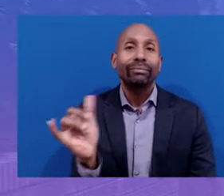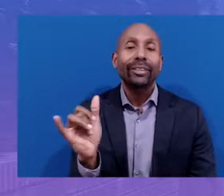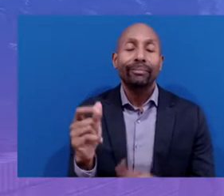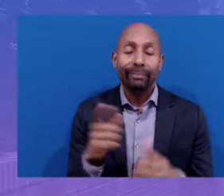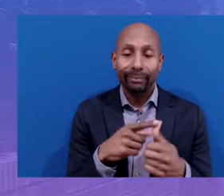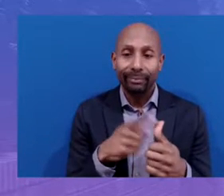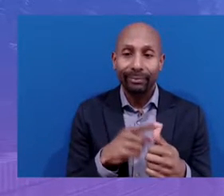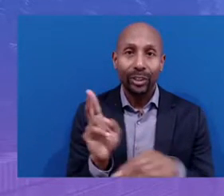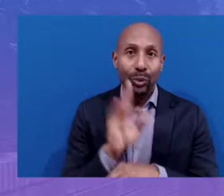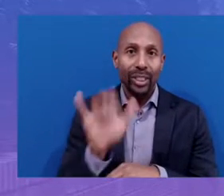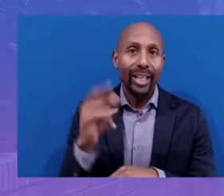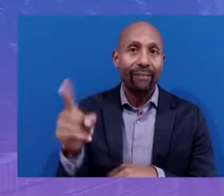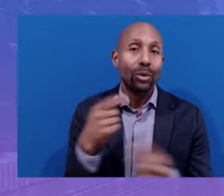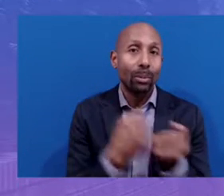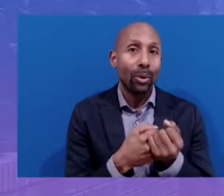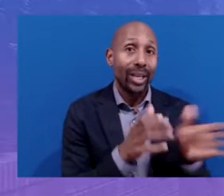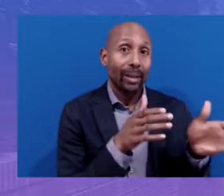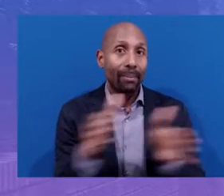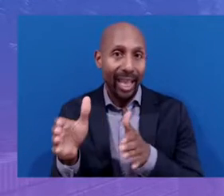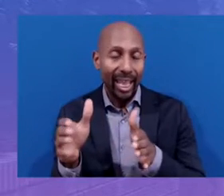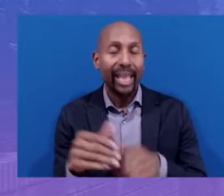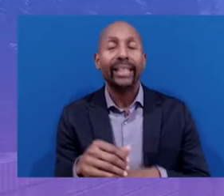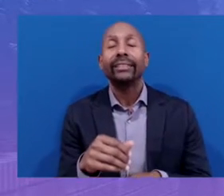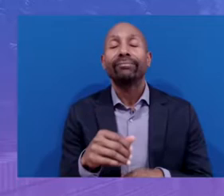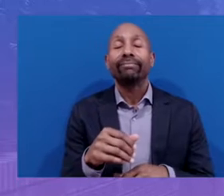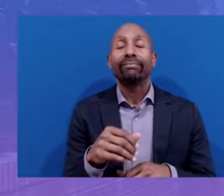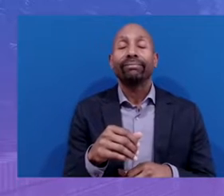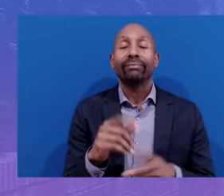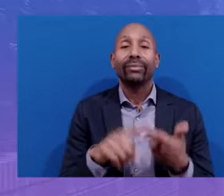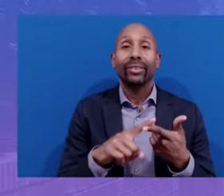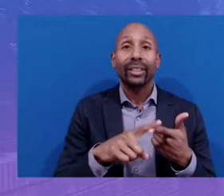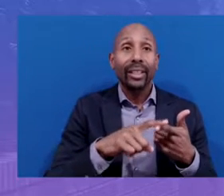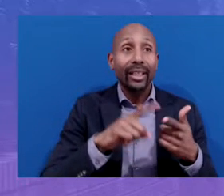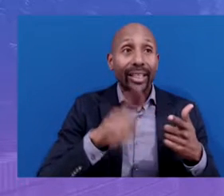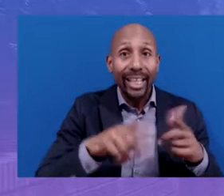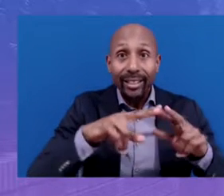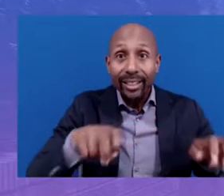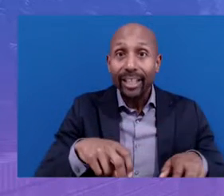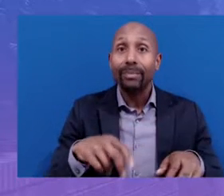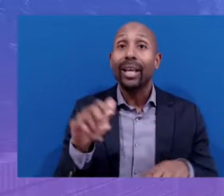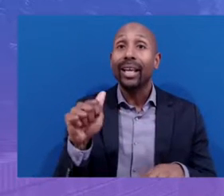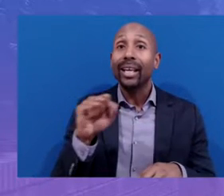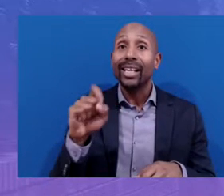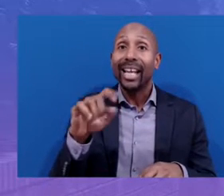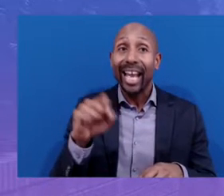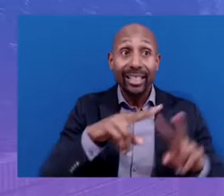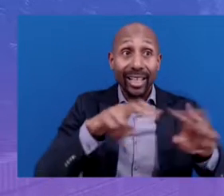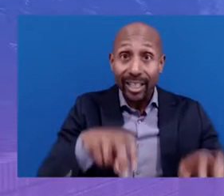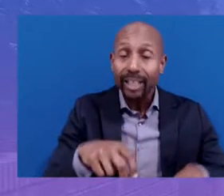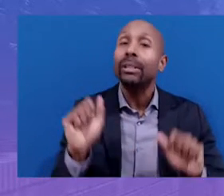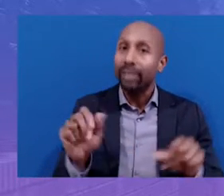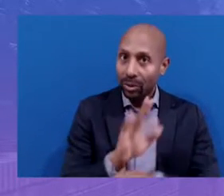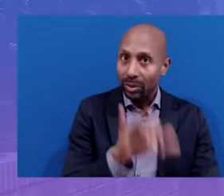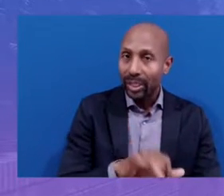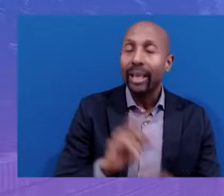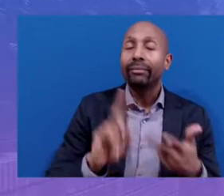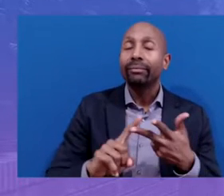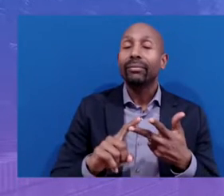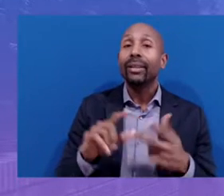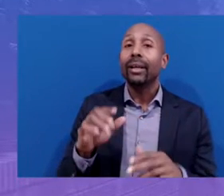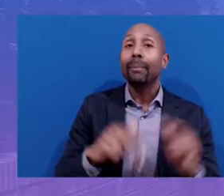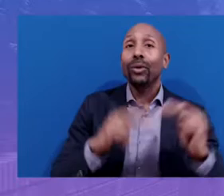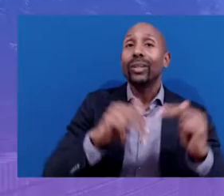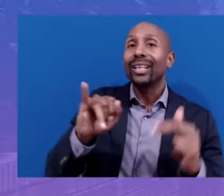using them to support planning for needs and assets assessments, to build an infrastructure for